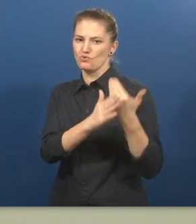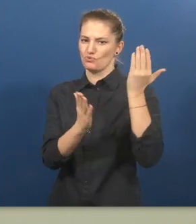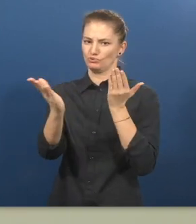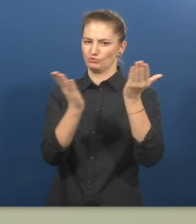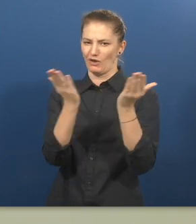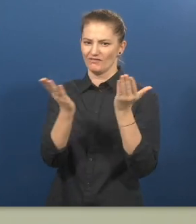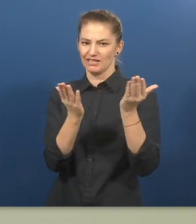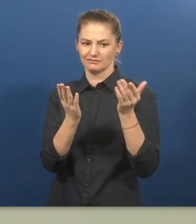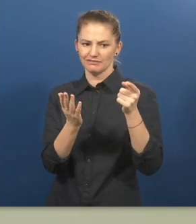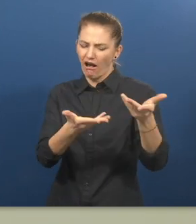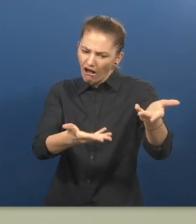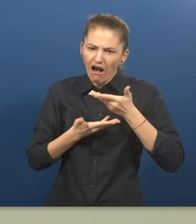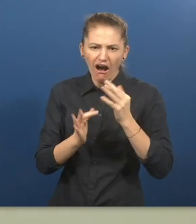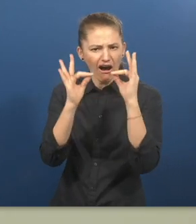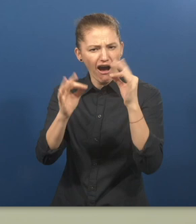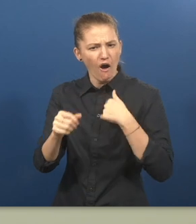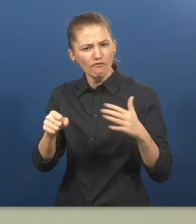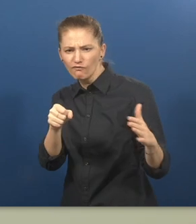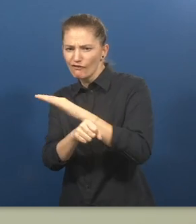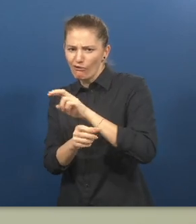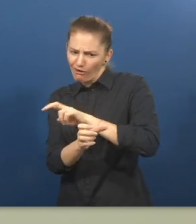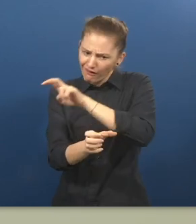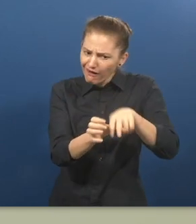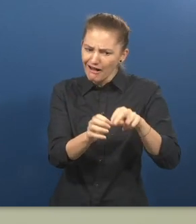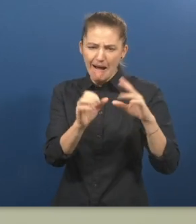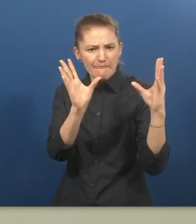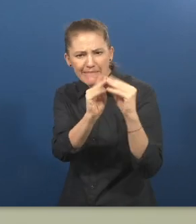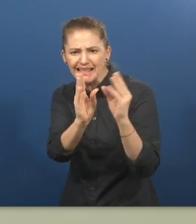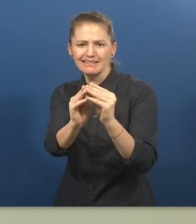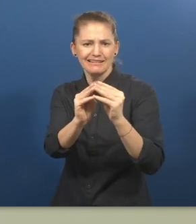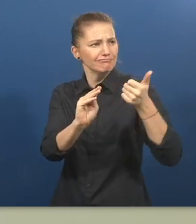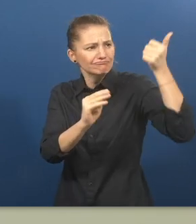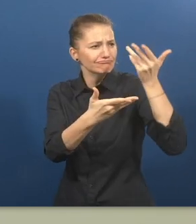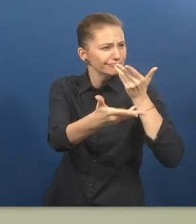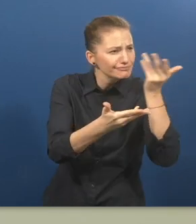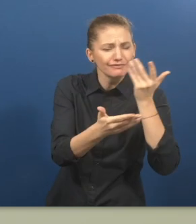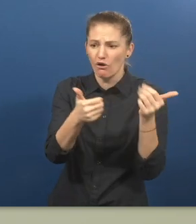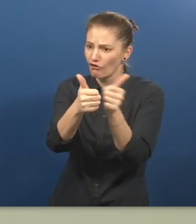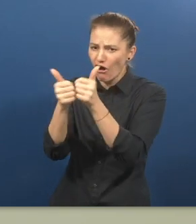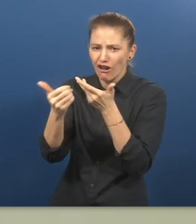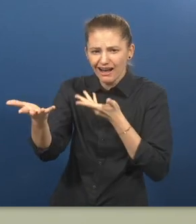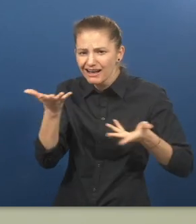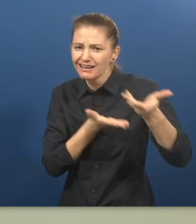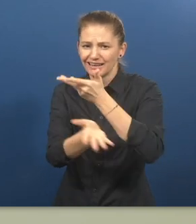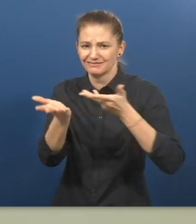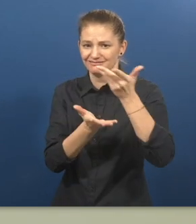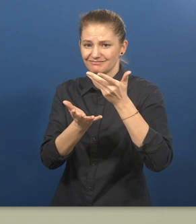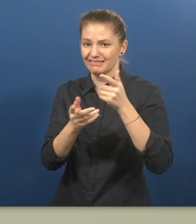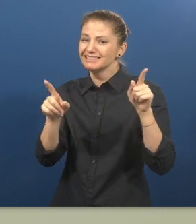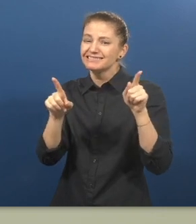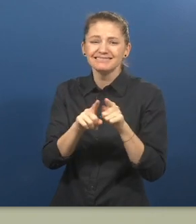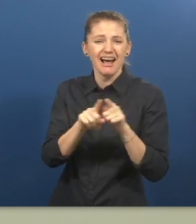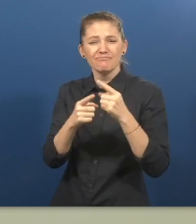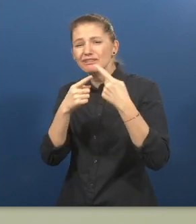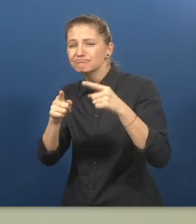in meetings with bosses and colleagues or even resolve a variety of things with this app that is a comfortable service